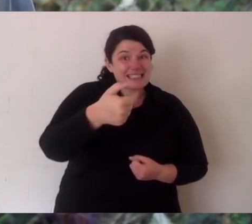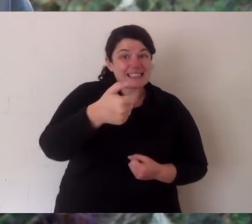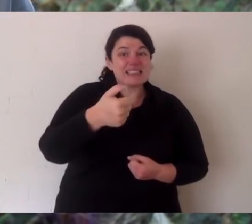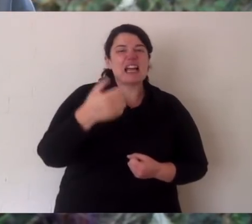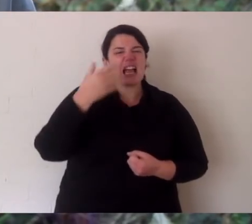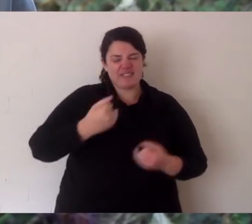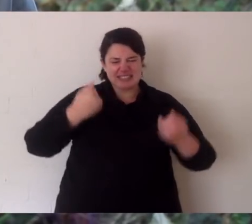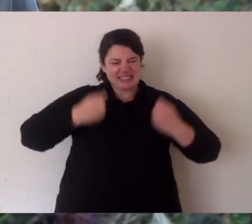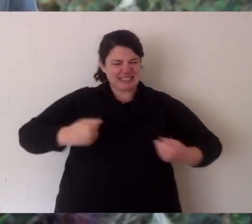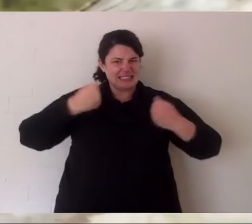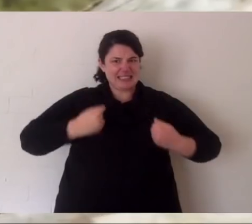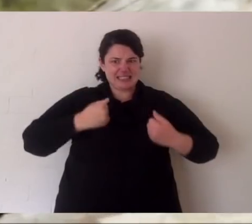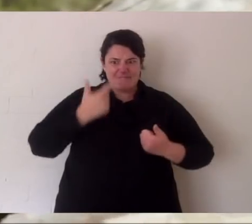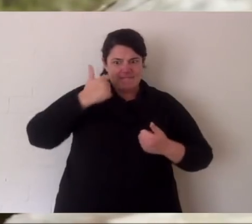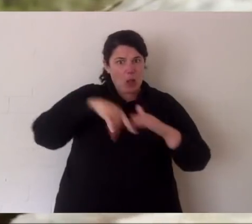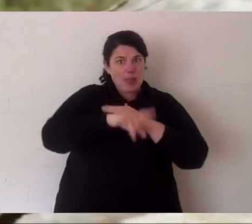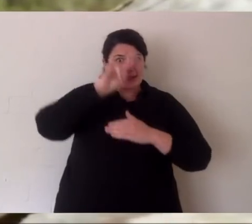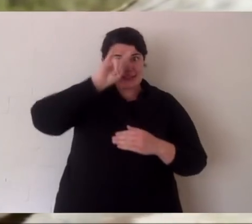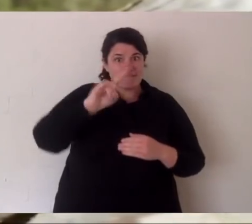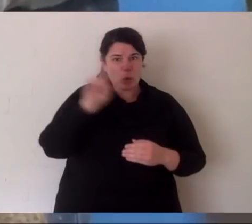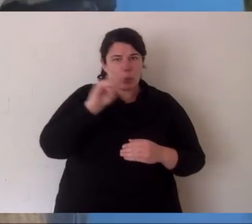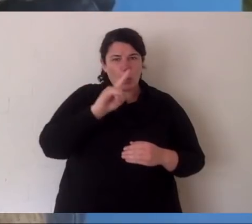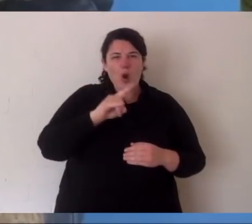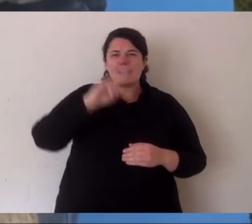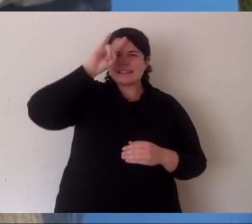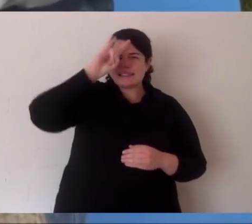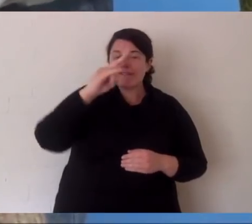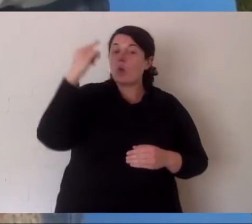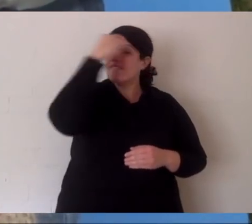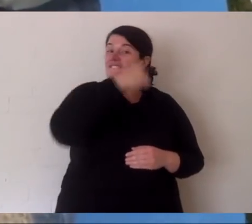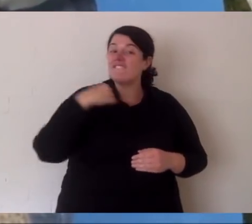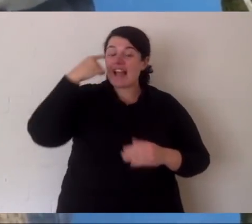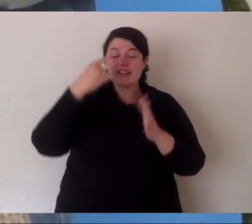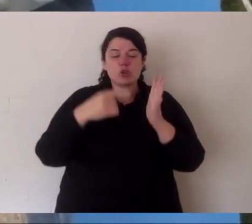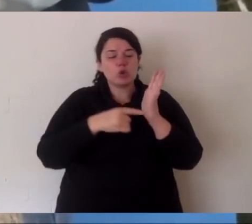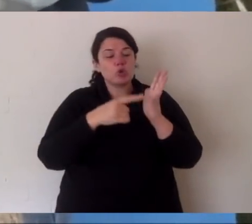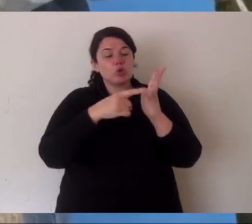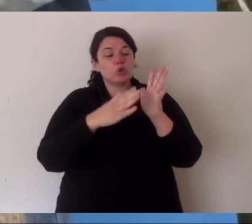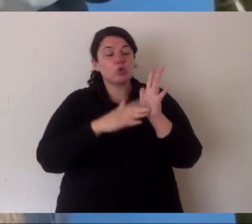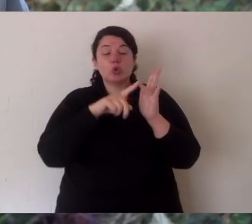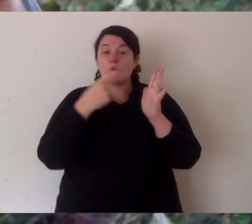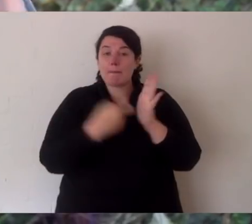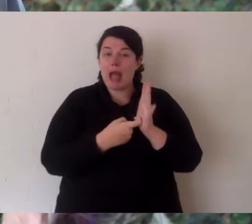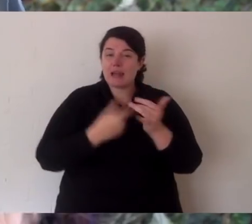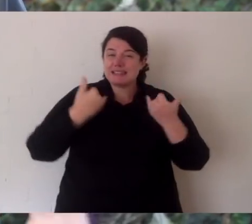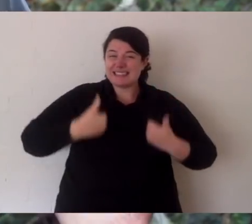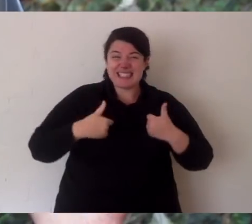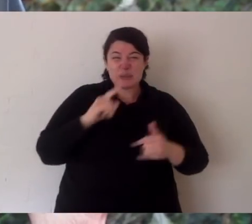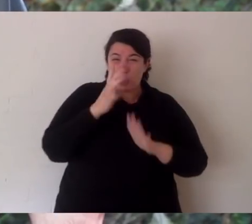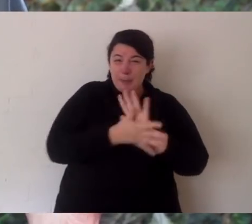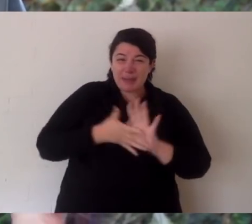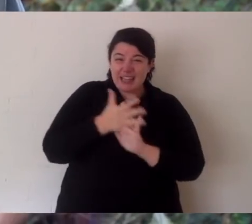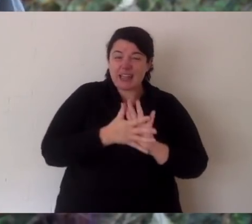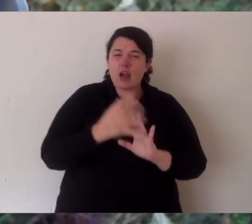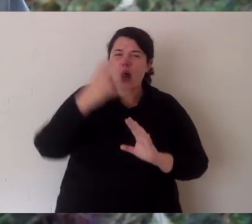endangered. In 1996 there was a disease found in devils, it's called devil facial tumour disease.